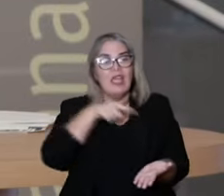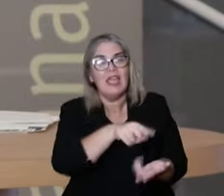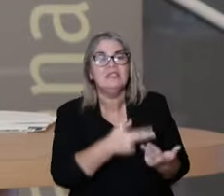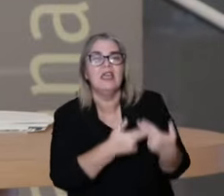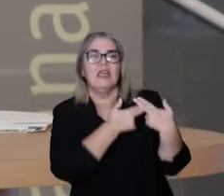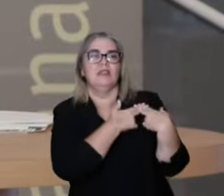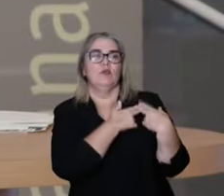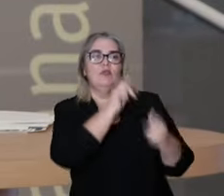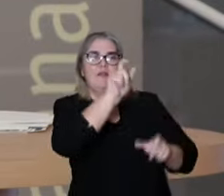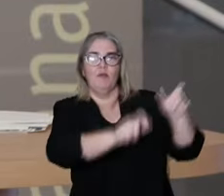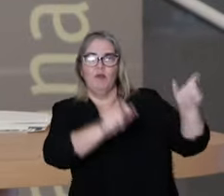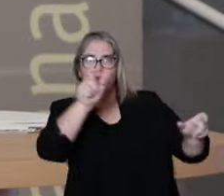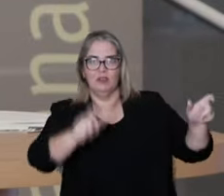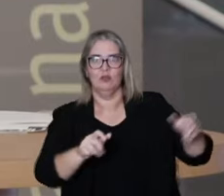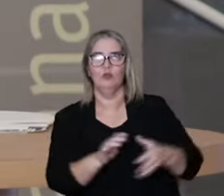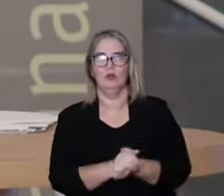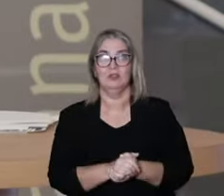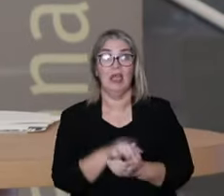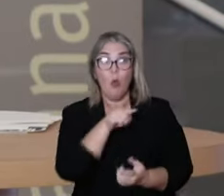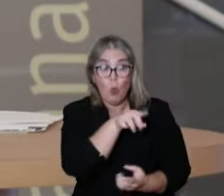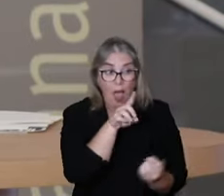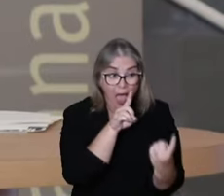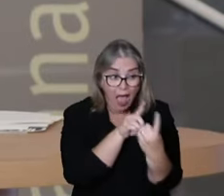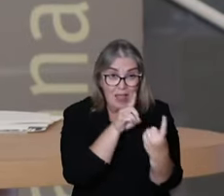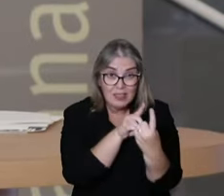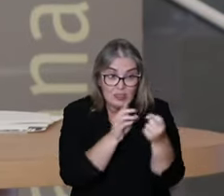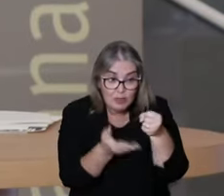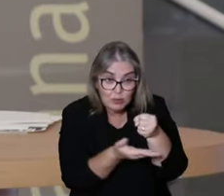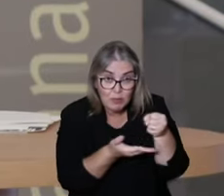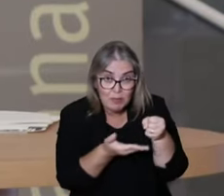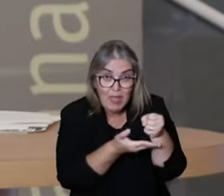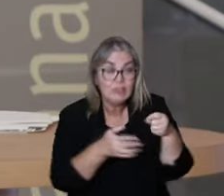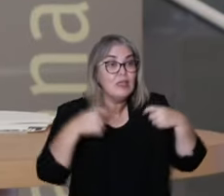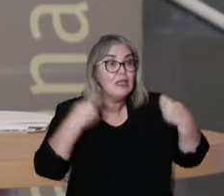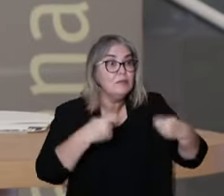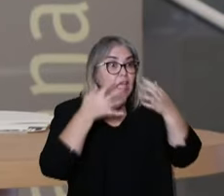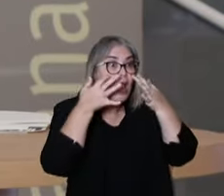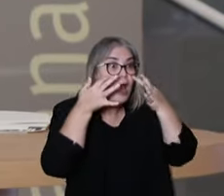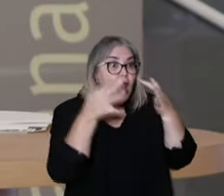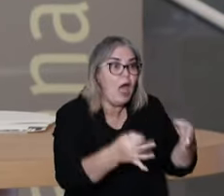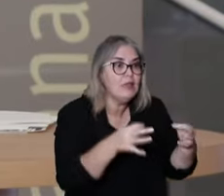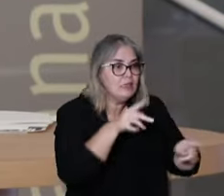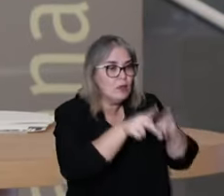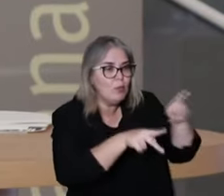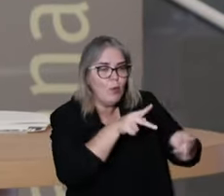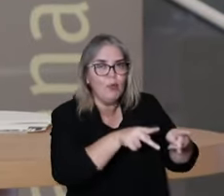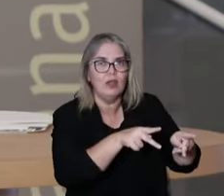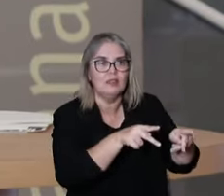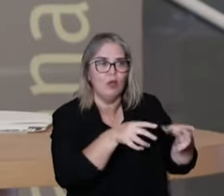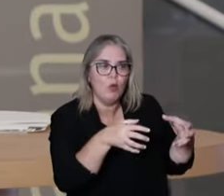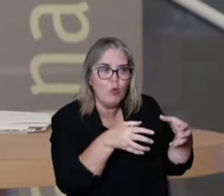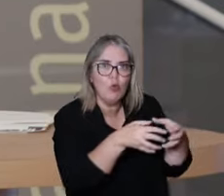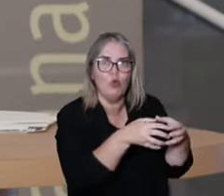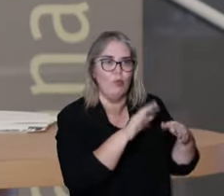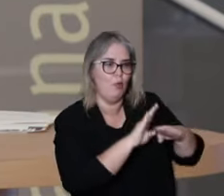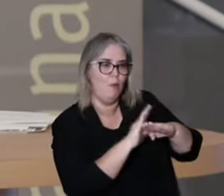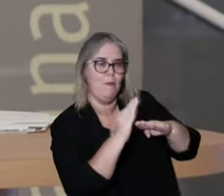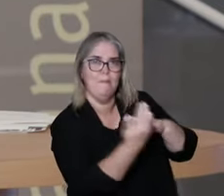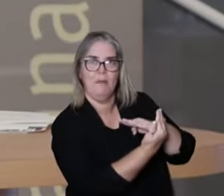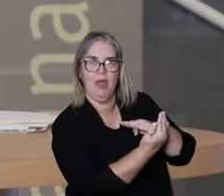responsabilization of those professionals by people. People so the primary care has the challenge of placing